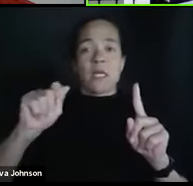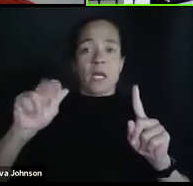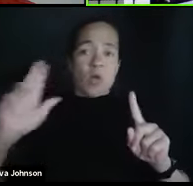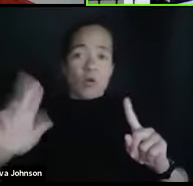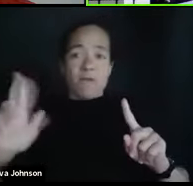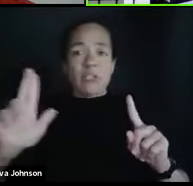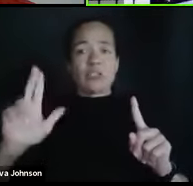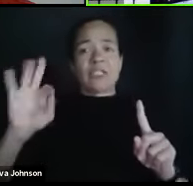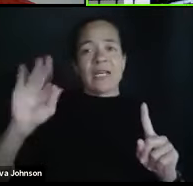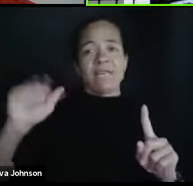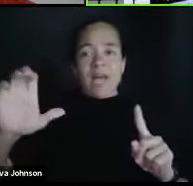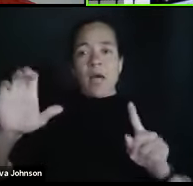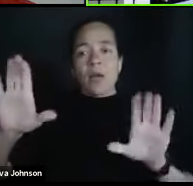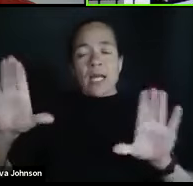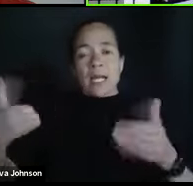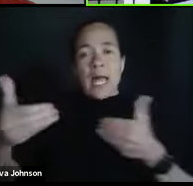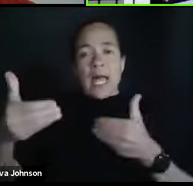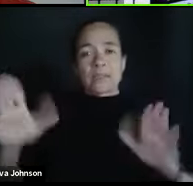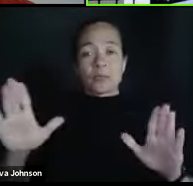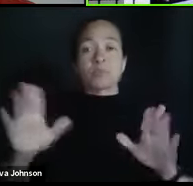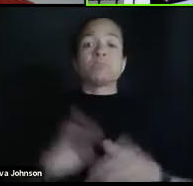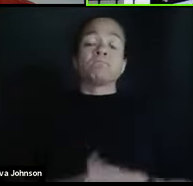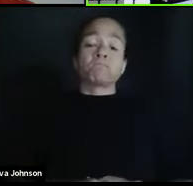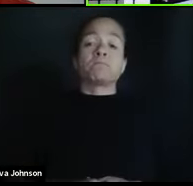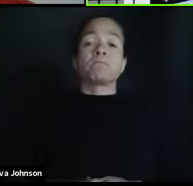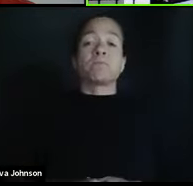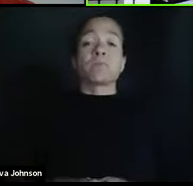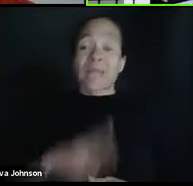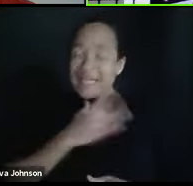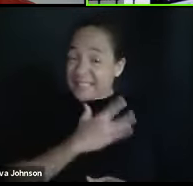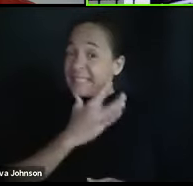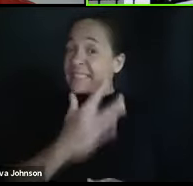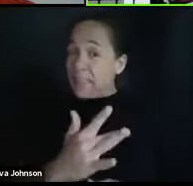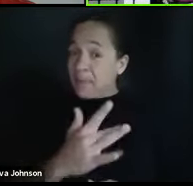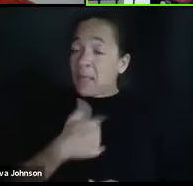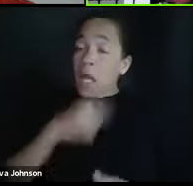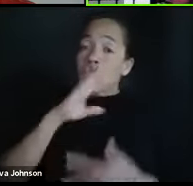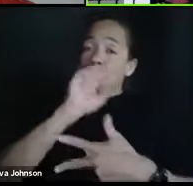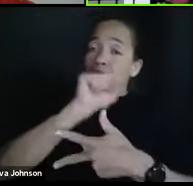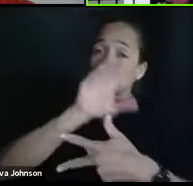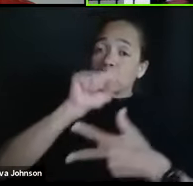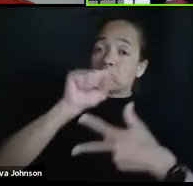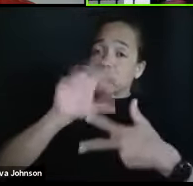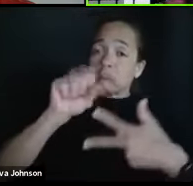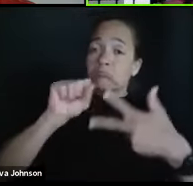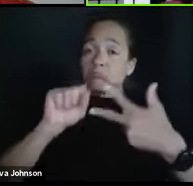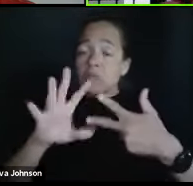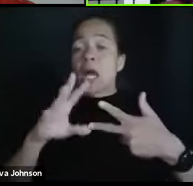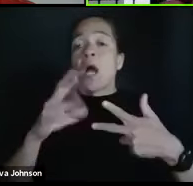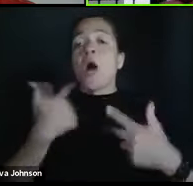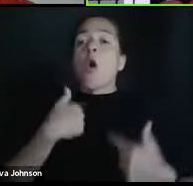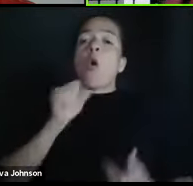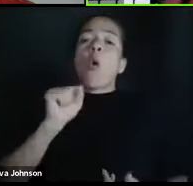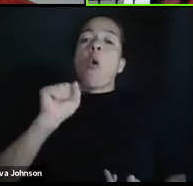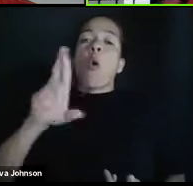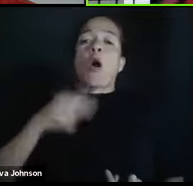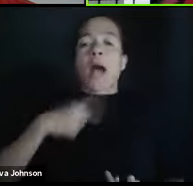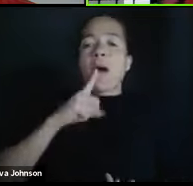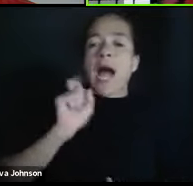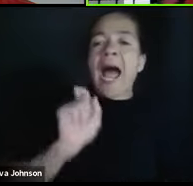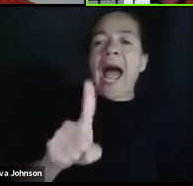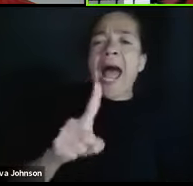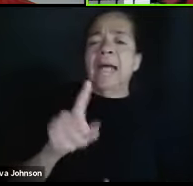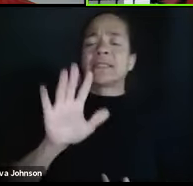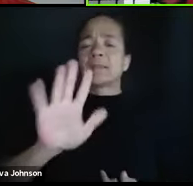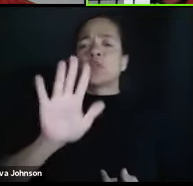classrooms. And so normally I would say, what do you think is the number one thing my